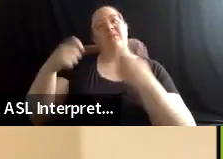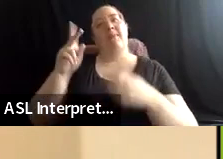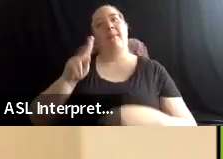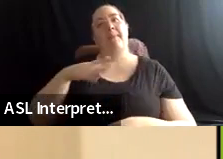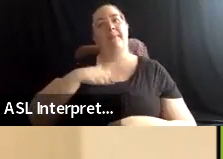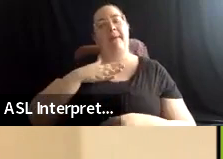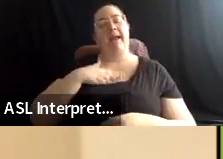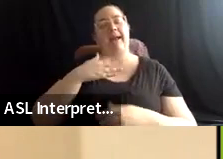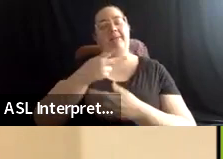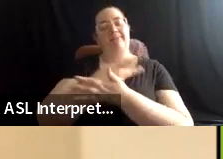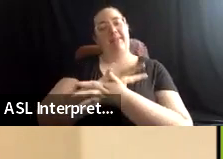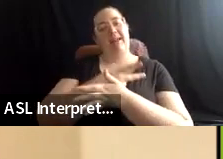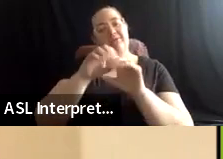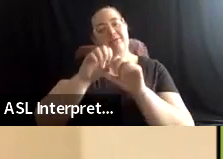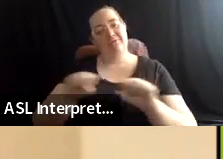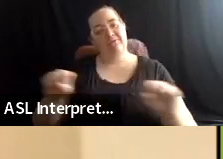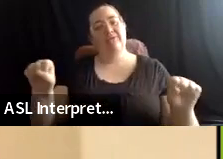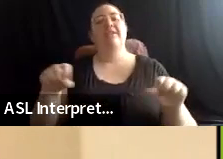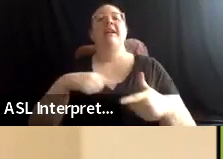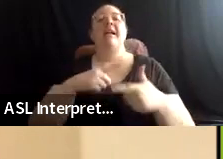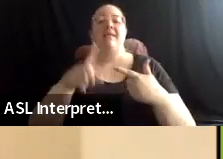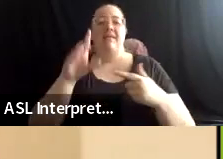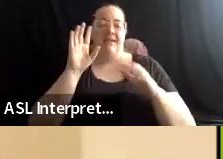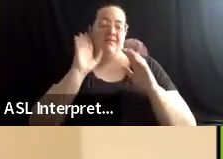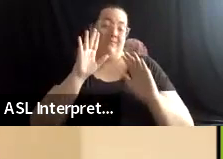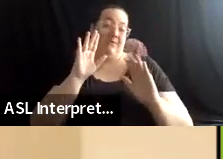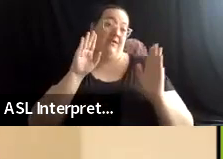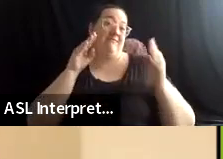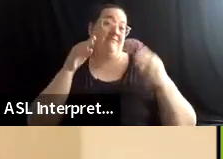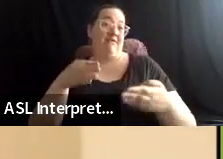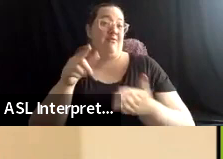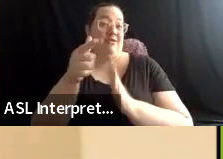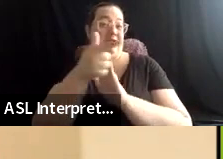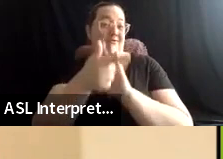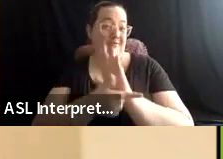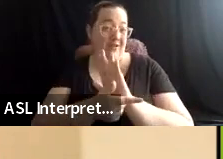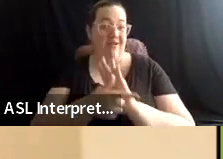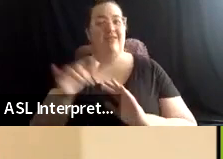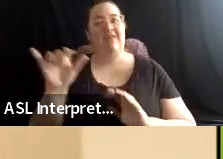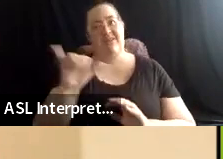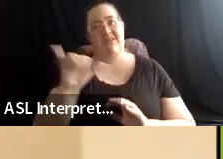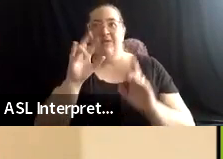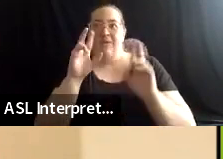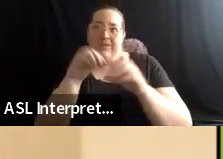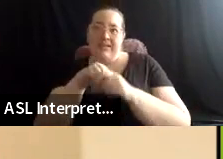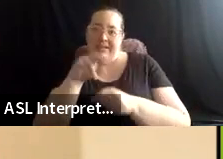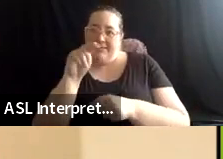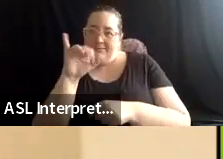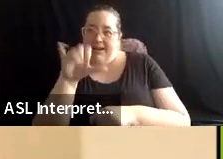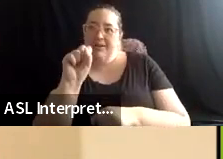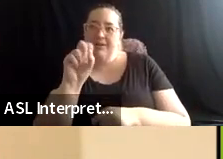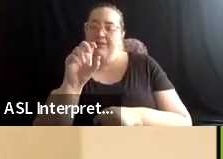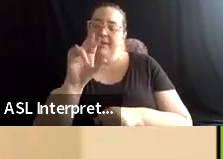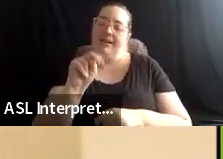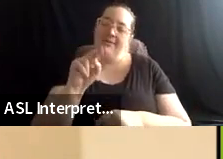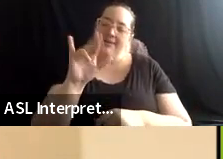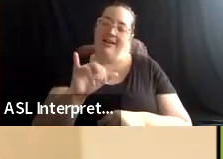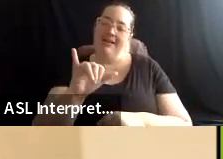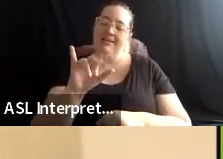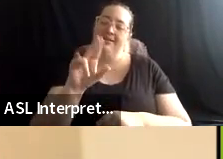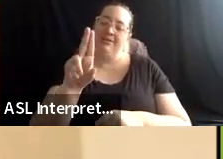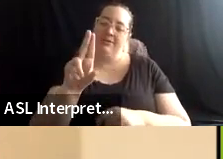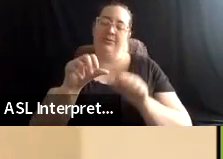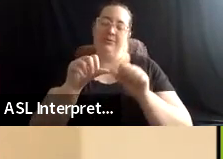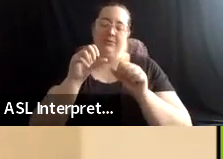study law, hopefully also at NYU or in New York to continue this this trajectory